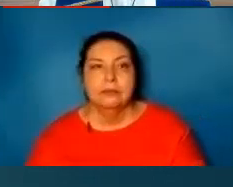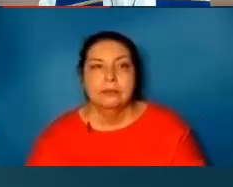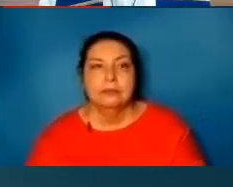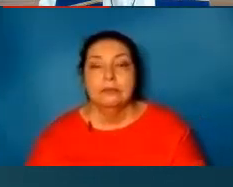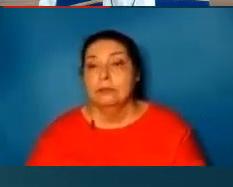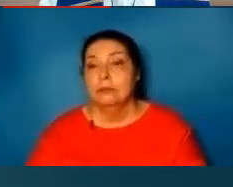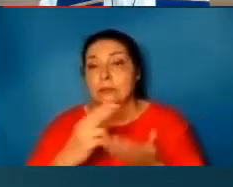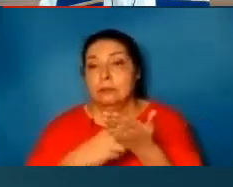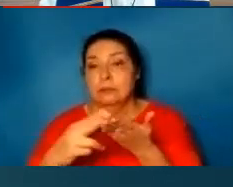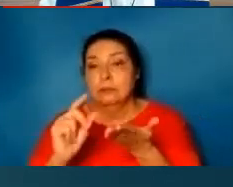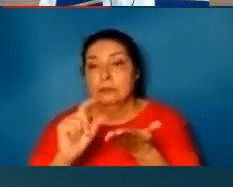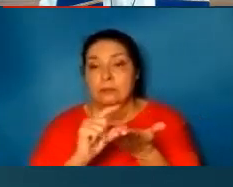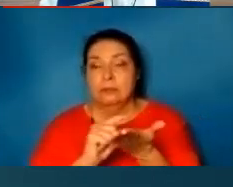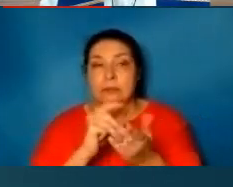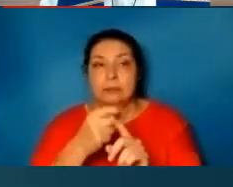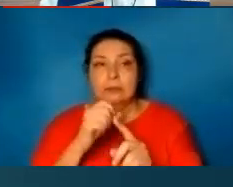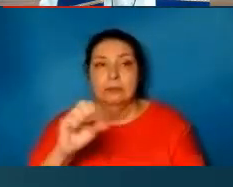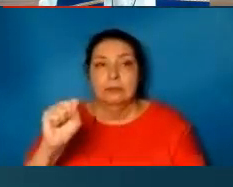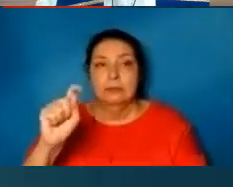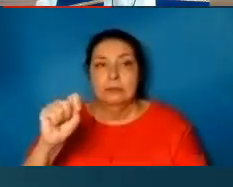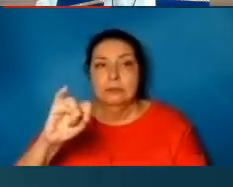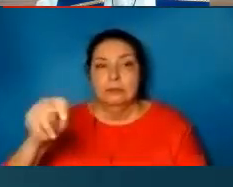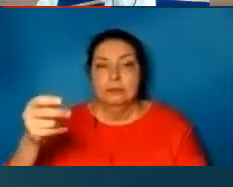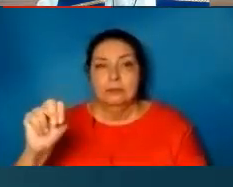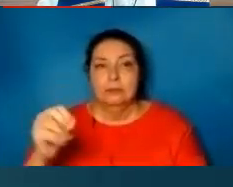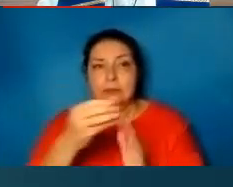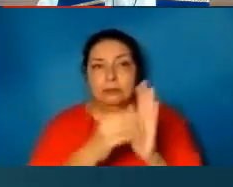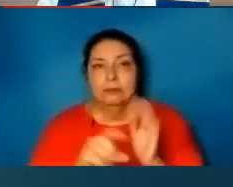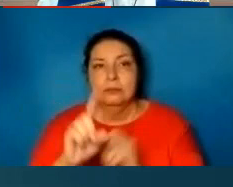The Holy Gospel according to St. John, the first chapter.